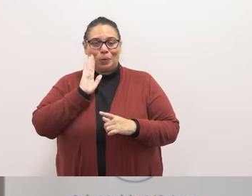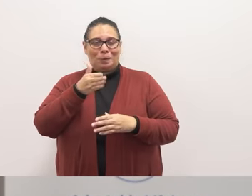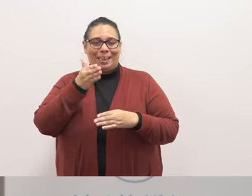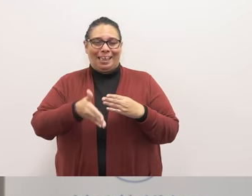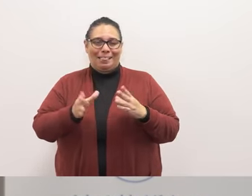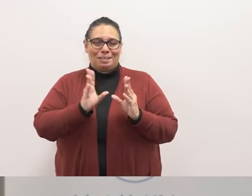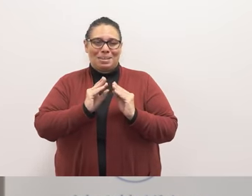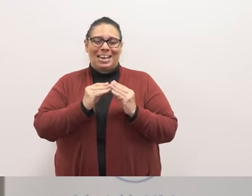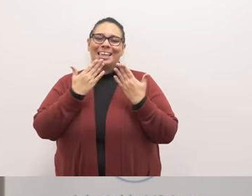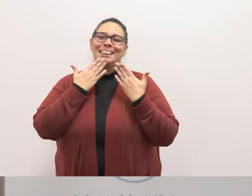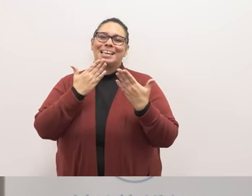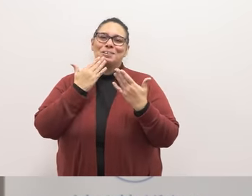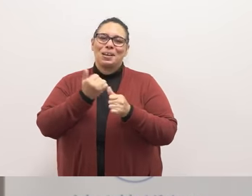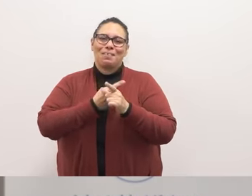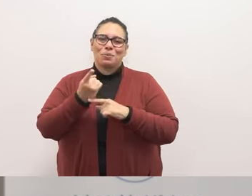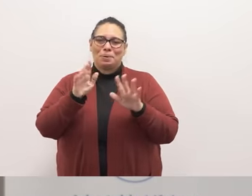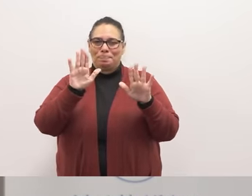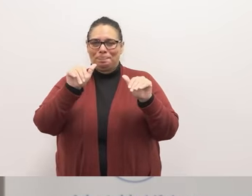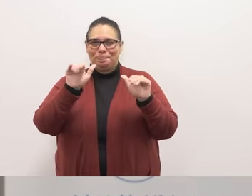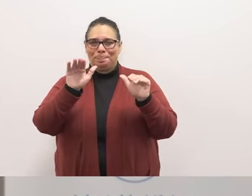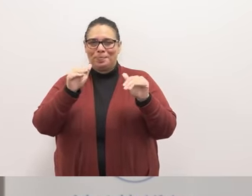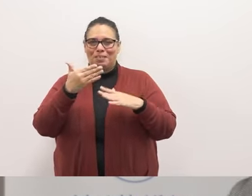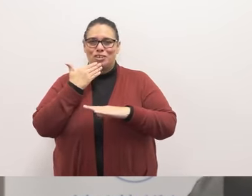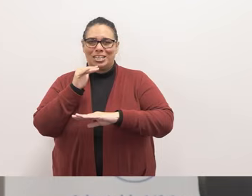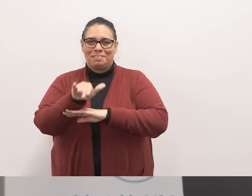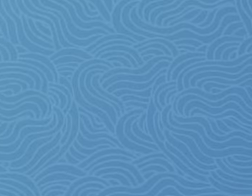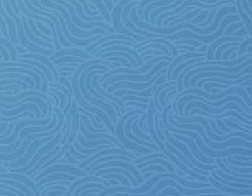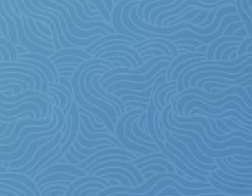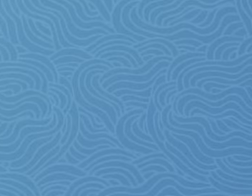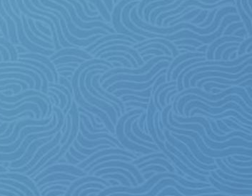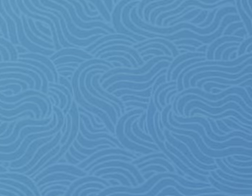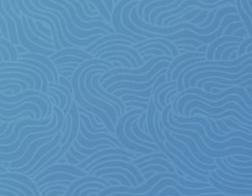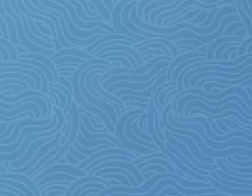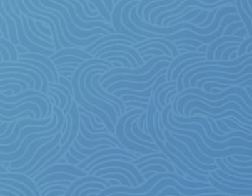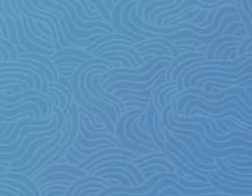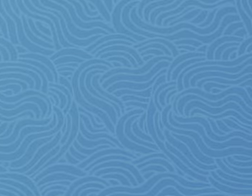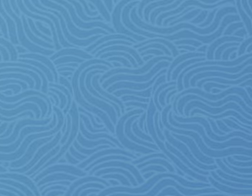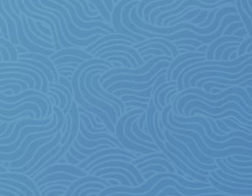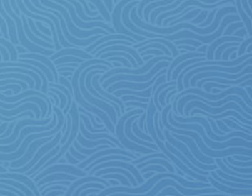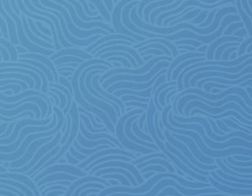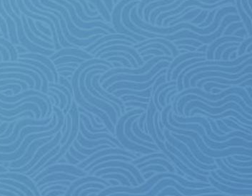thank you everyone have a good evening thank you so Thank you.